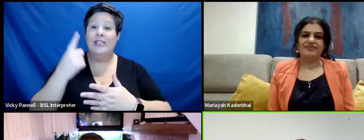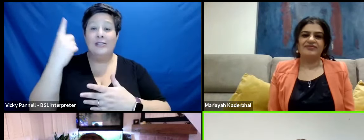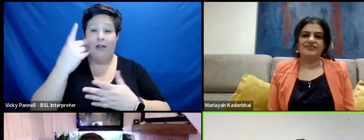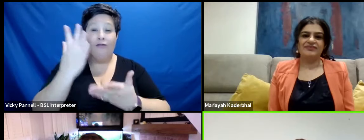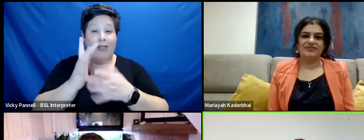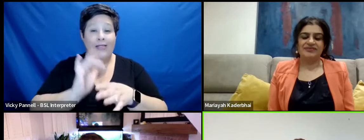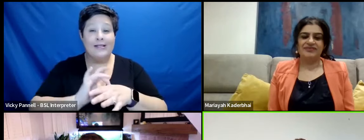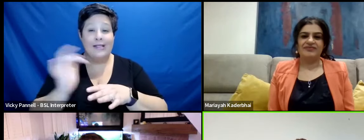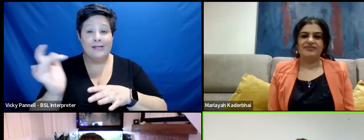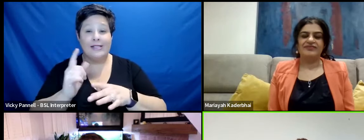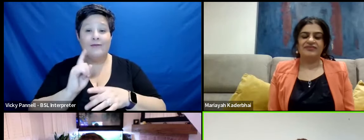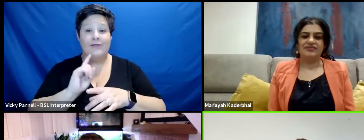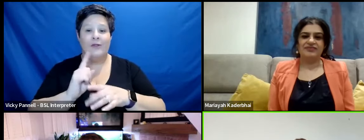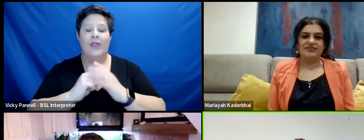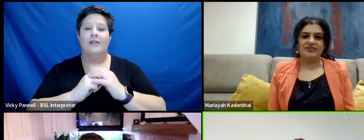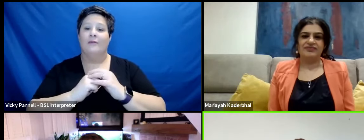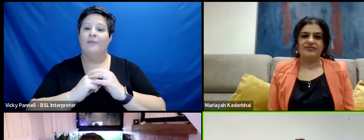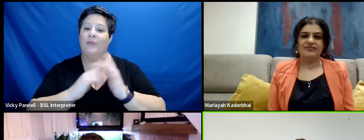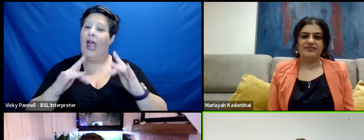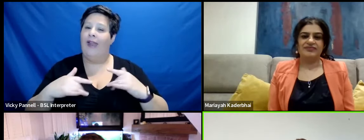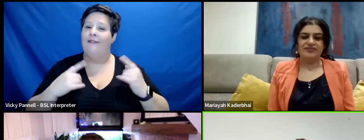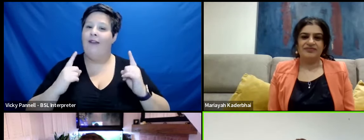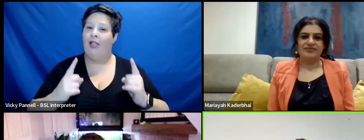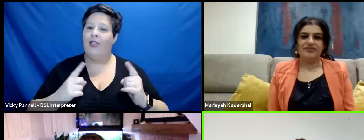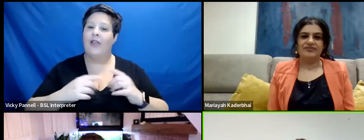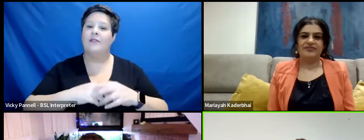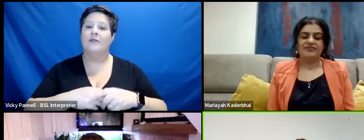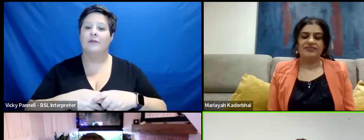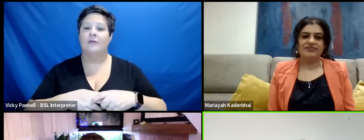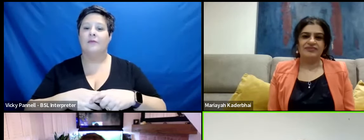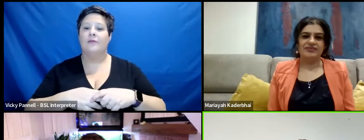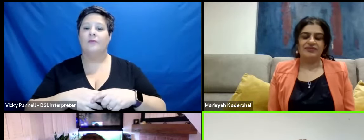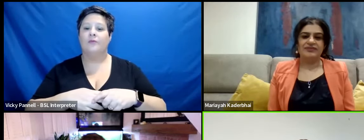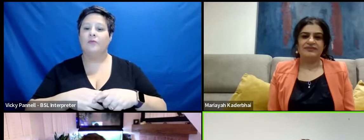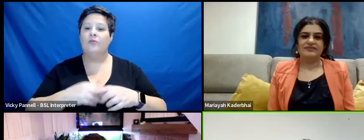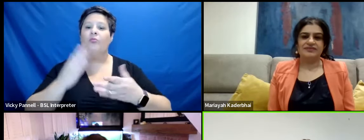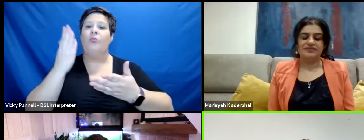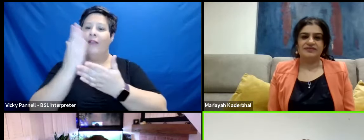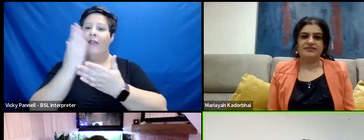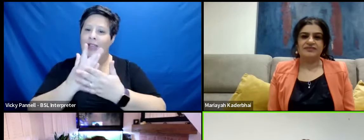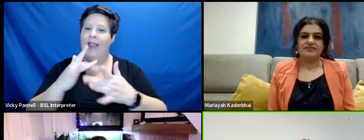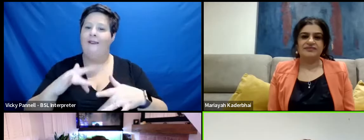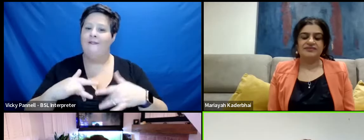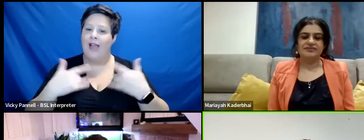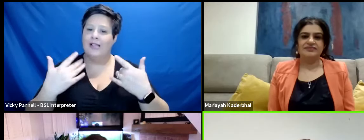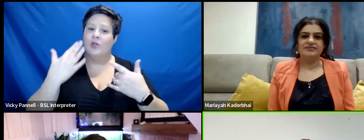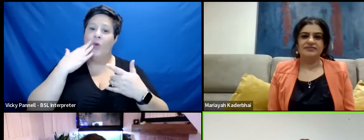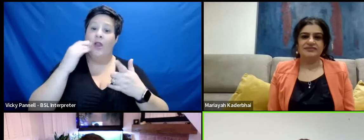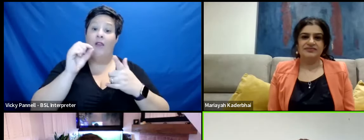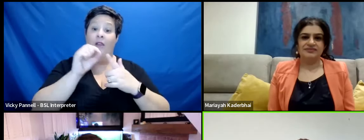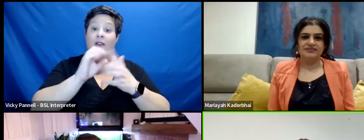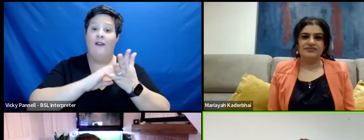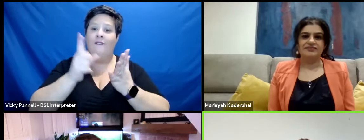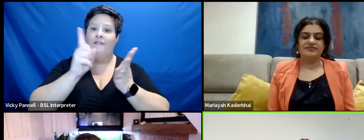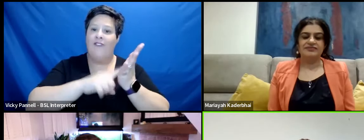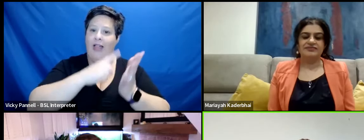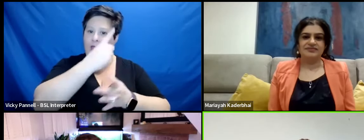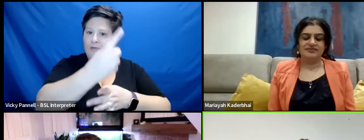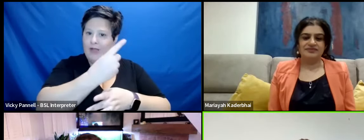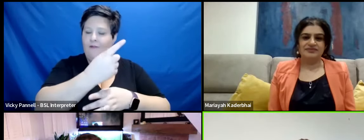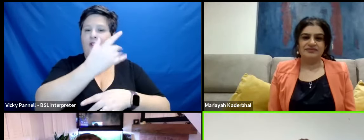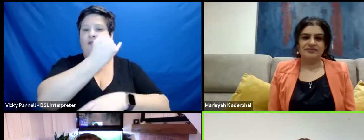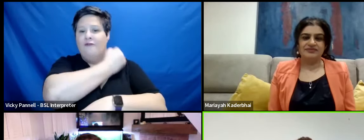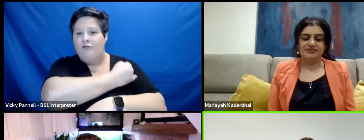to that. And I kind of felt that. And I really felt it in the moments where Phil's vulnerable and